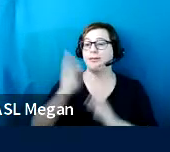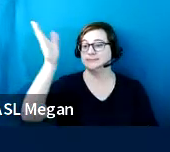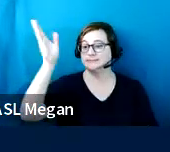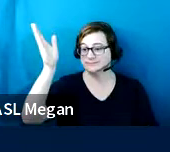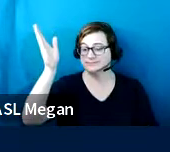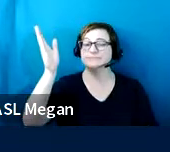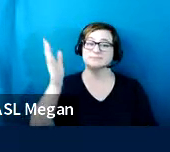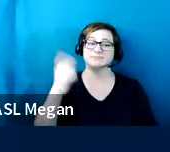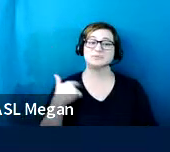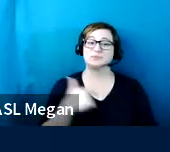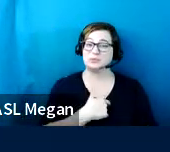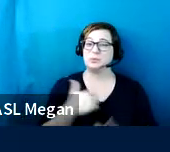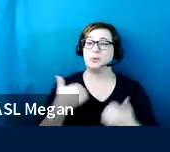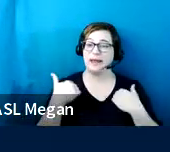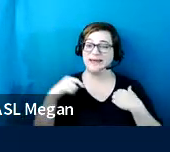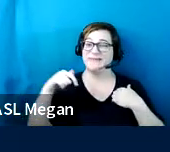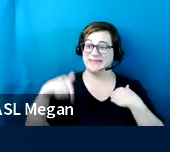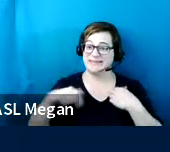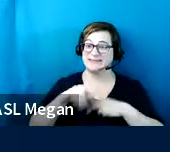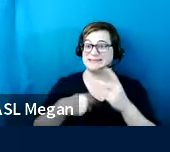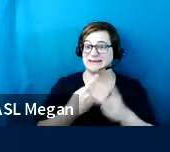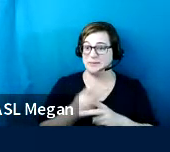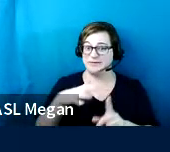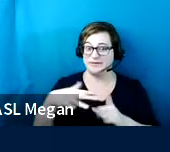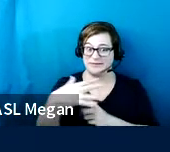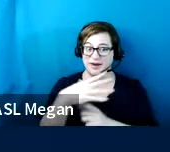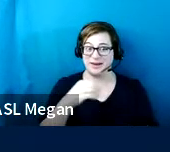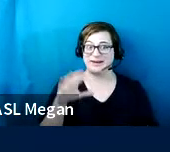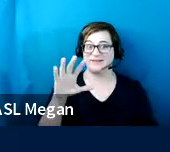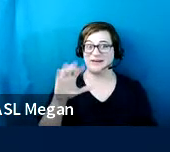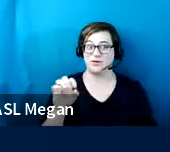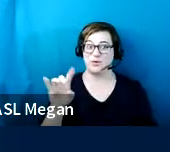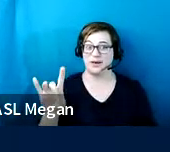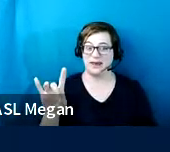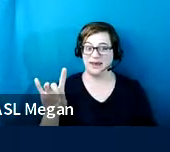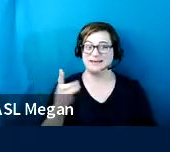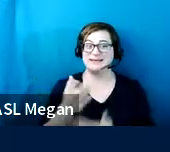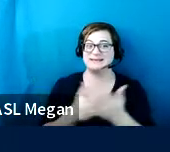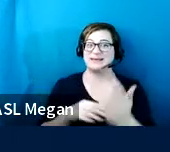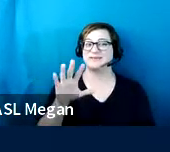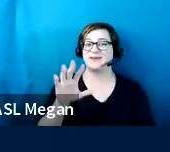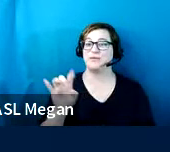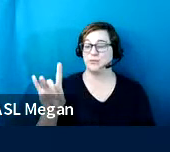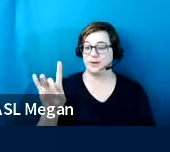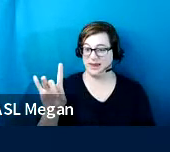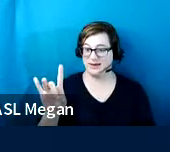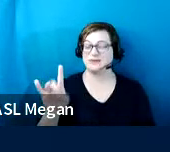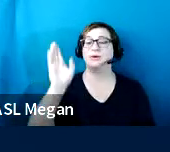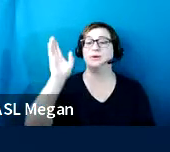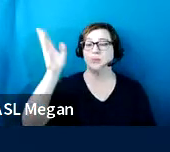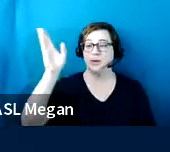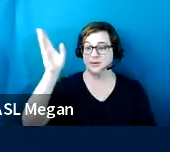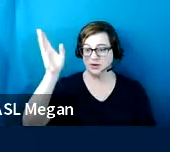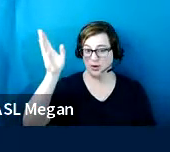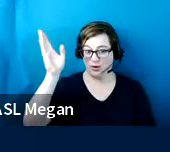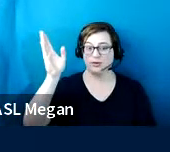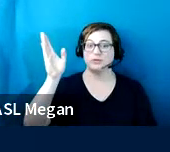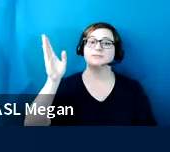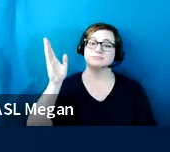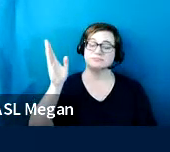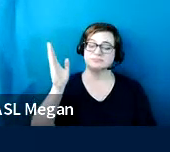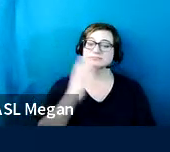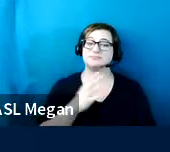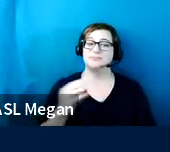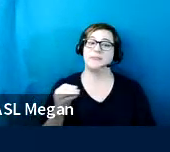this built environment and this 508, uh, section 508 webinar series. The built environment